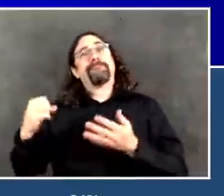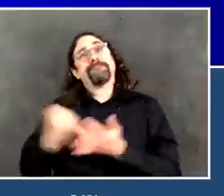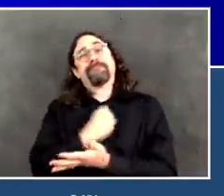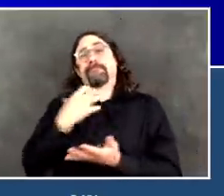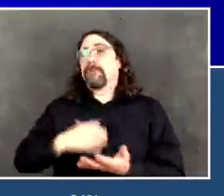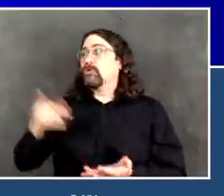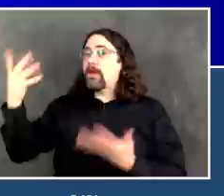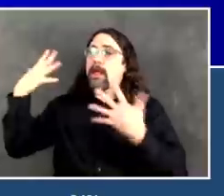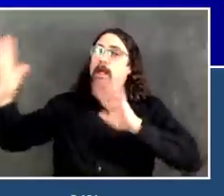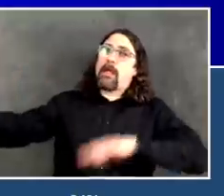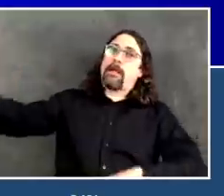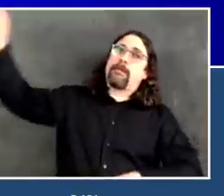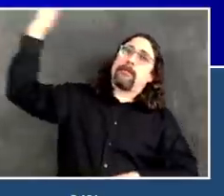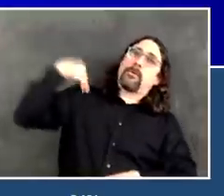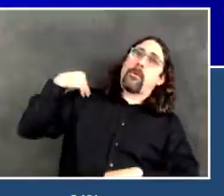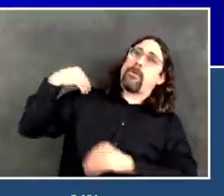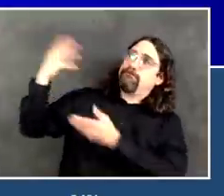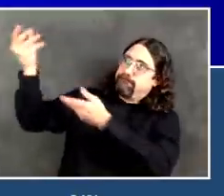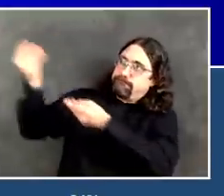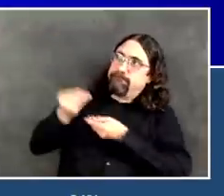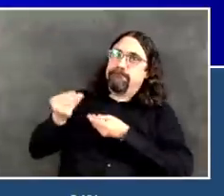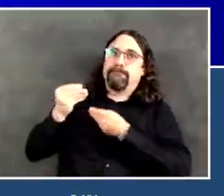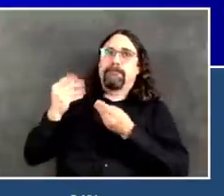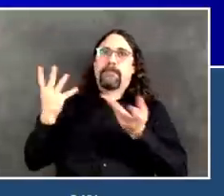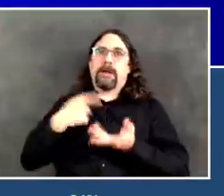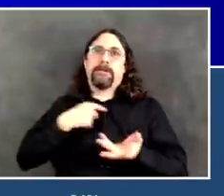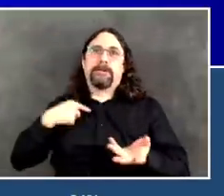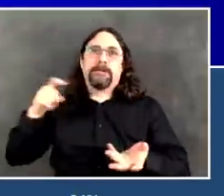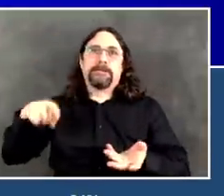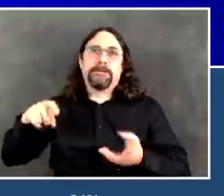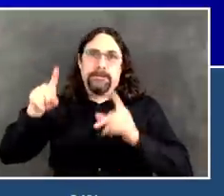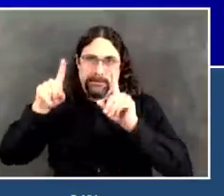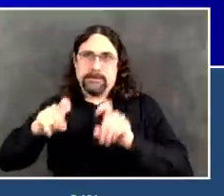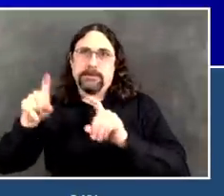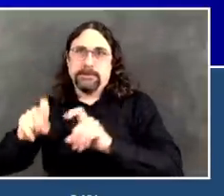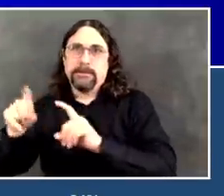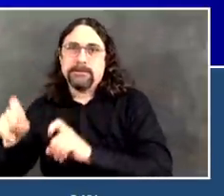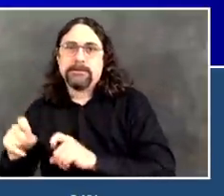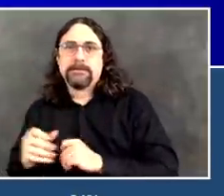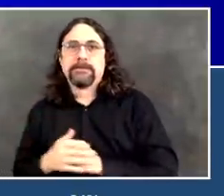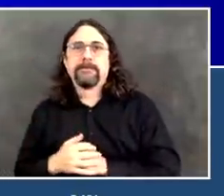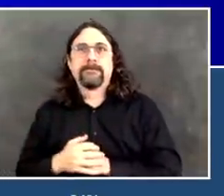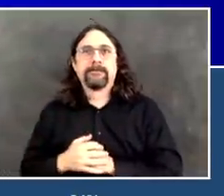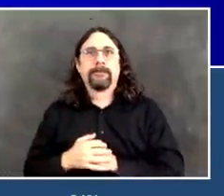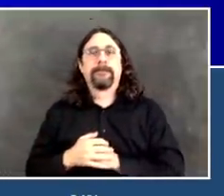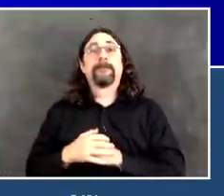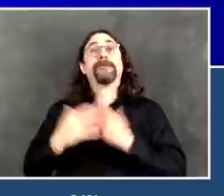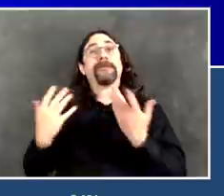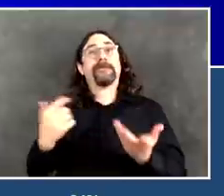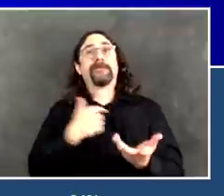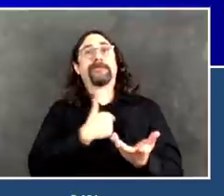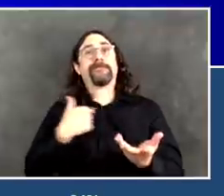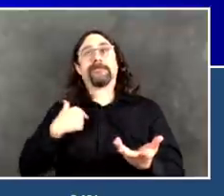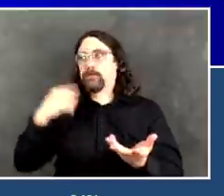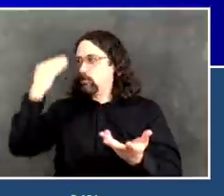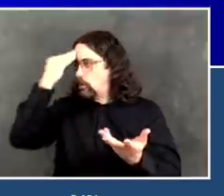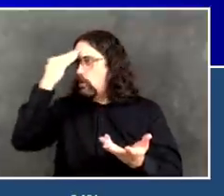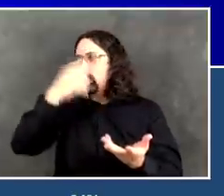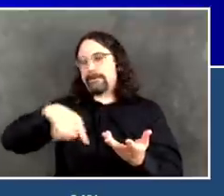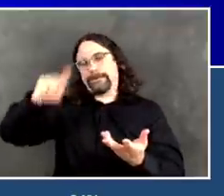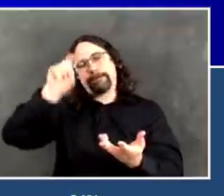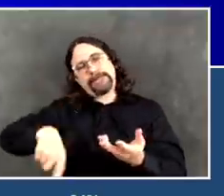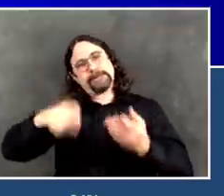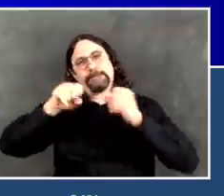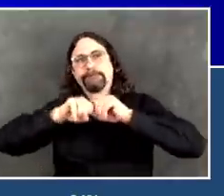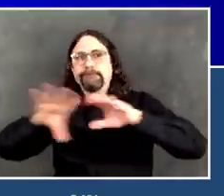anywhere near the level that we need to. What it does tell us is still, of course, there's a lot of